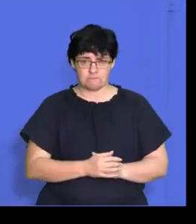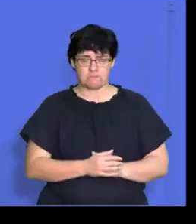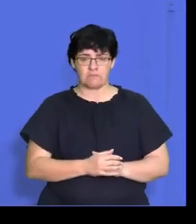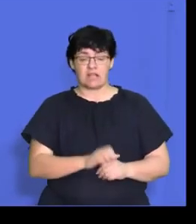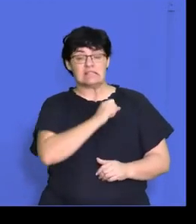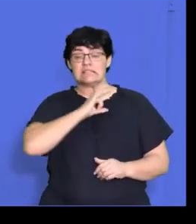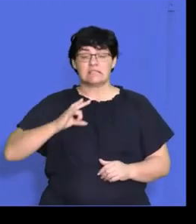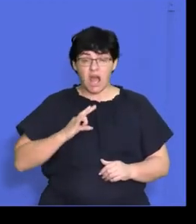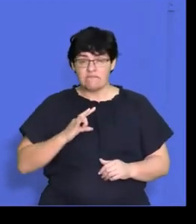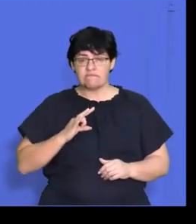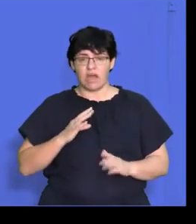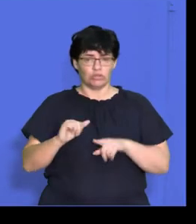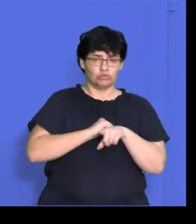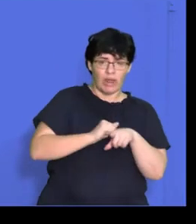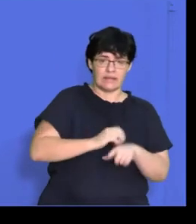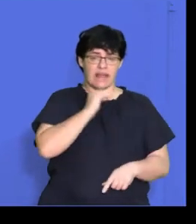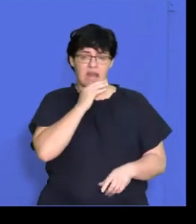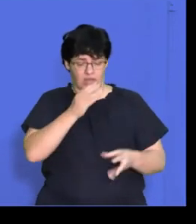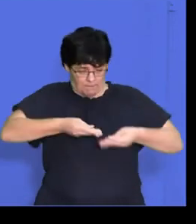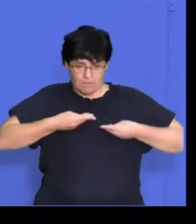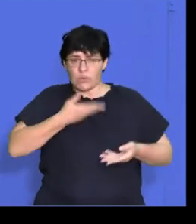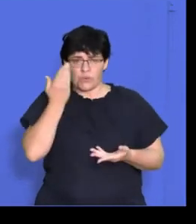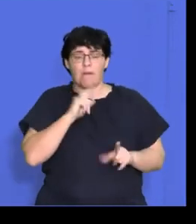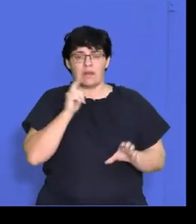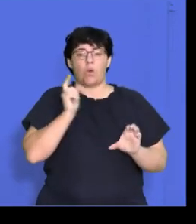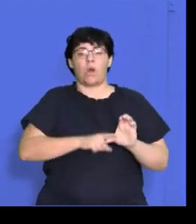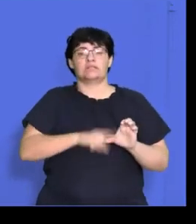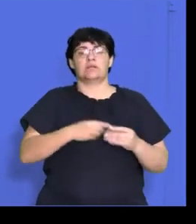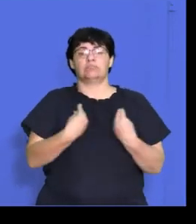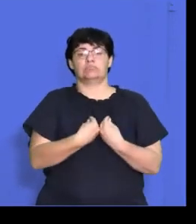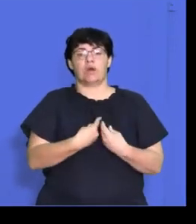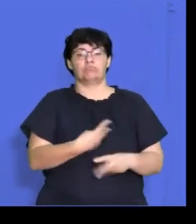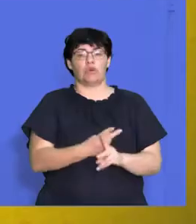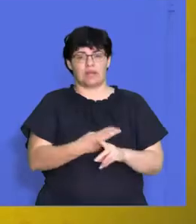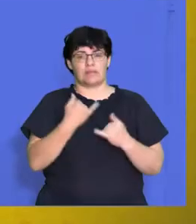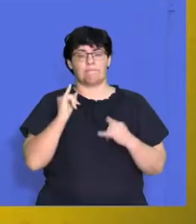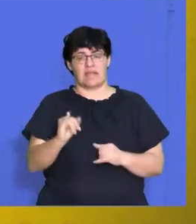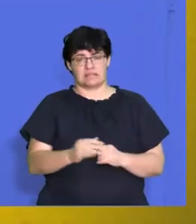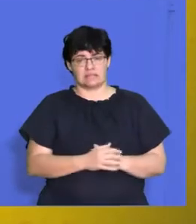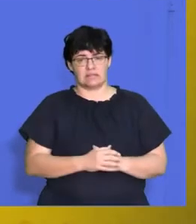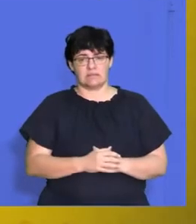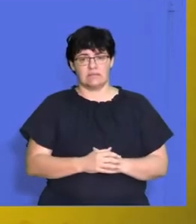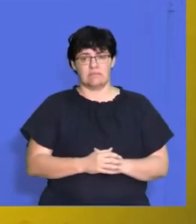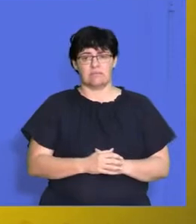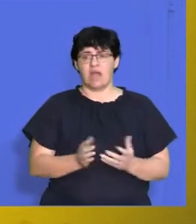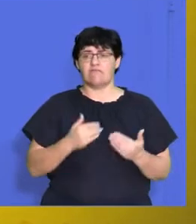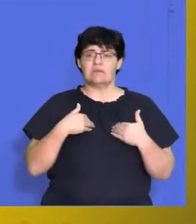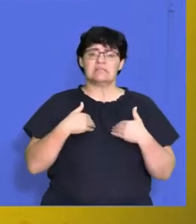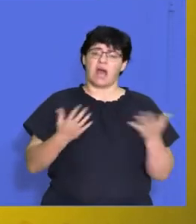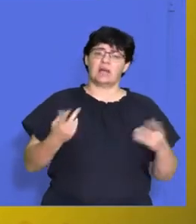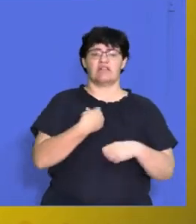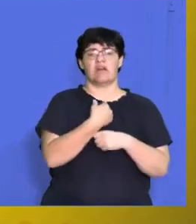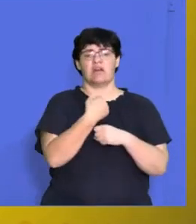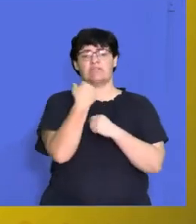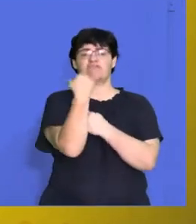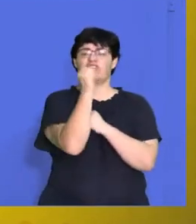Employees may not be adequately trained, resulting in poor quality products. So if I start out a factory